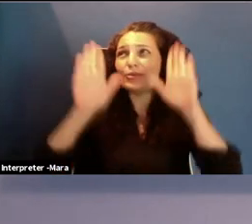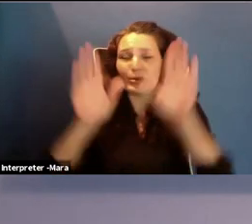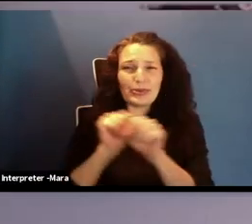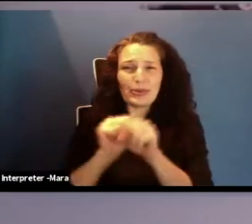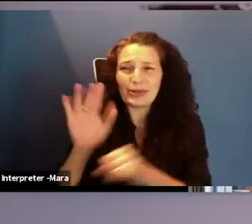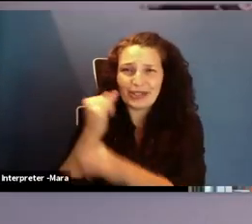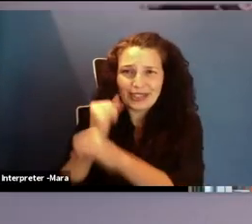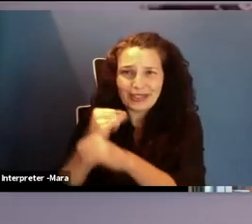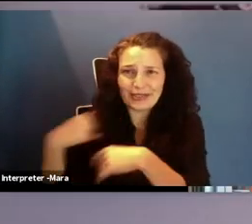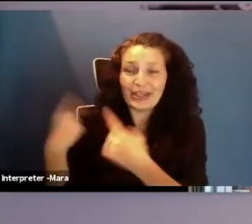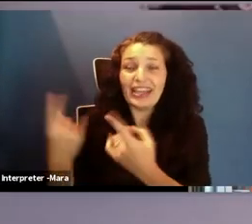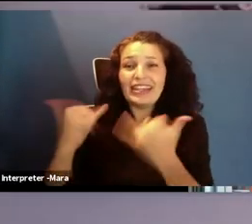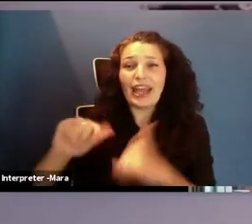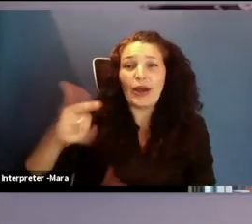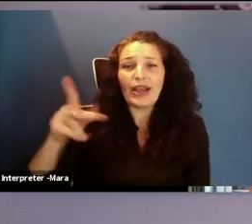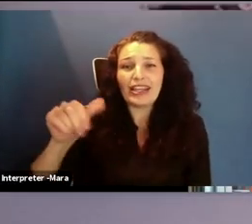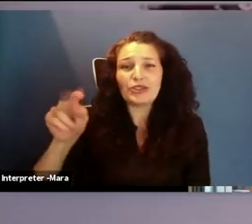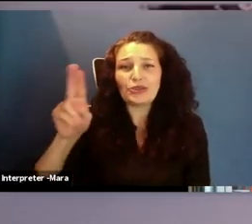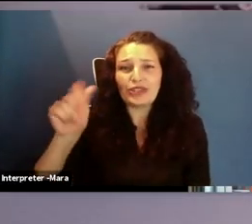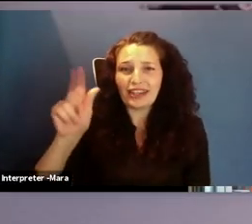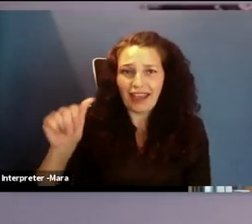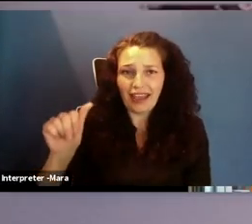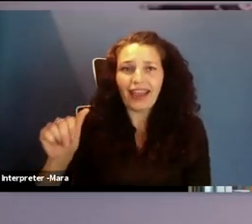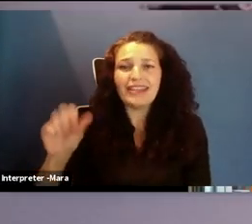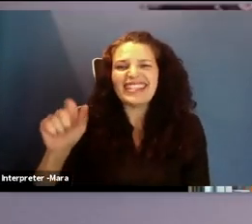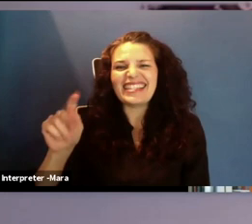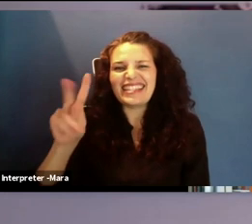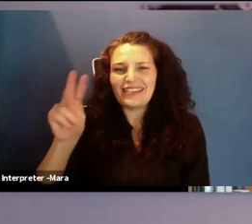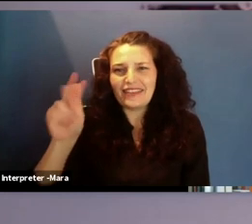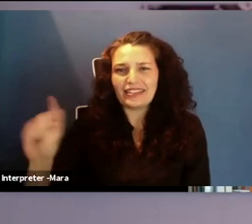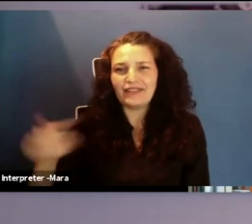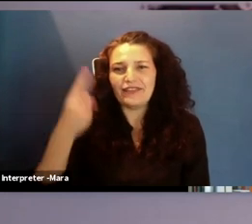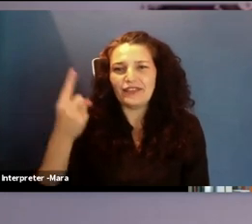to Katrina Stevens, the Tech Interactive's first female President and CEO.